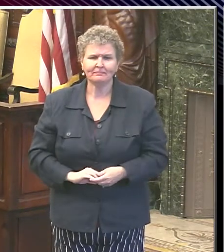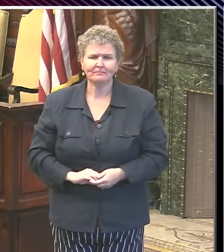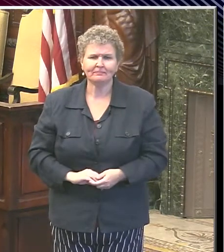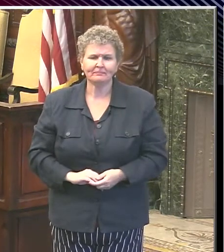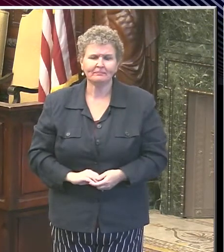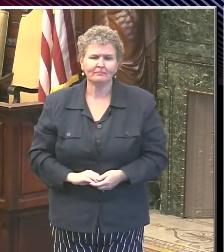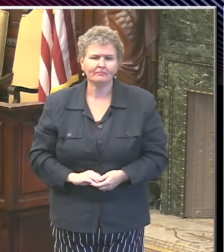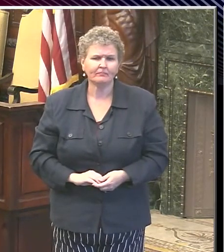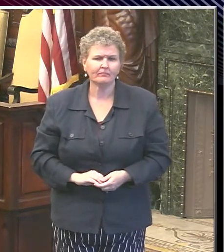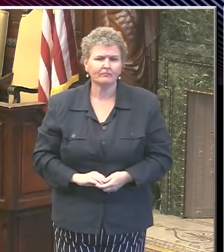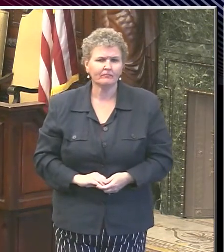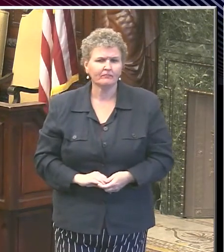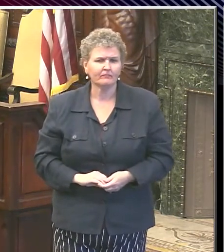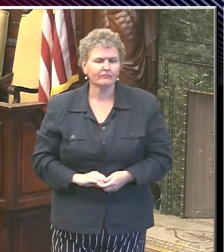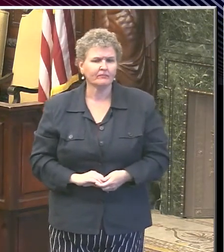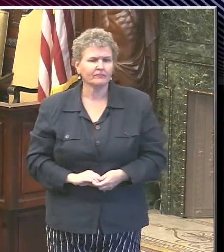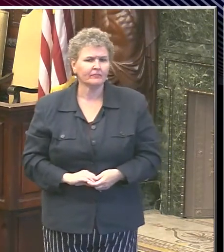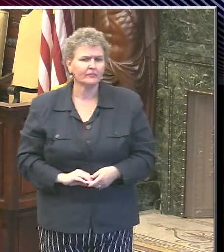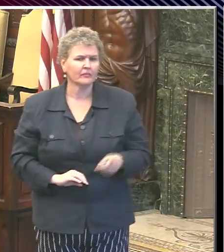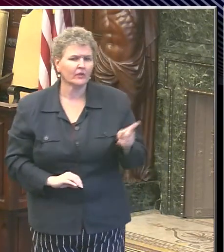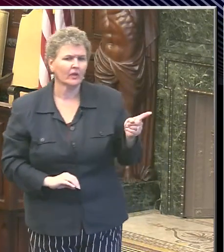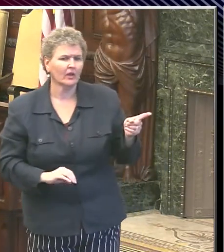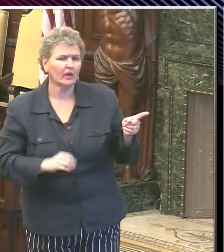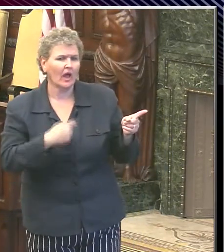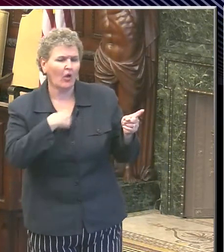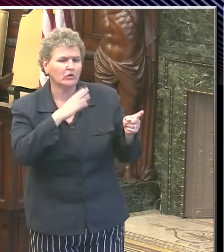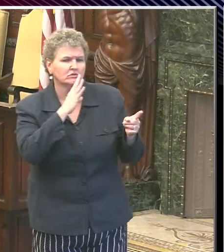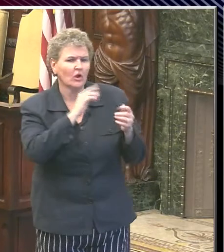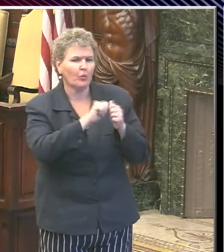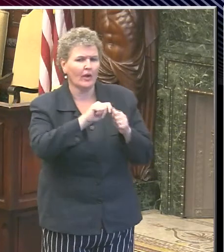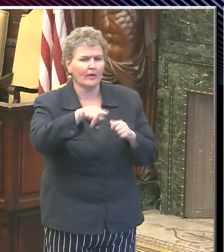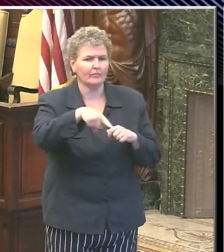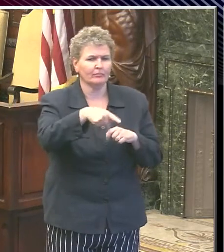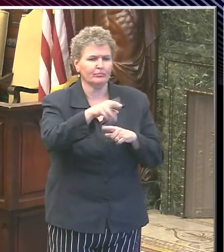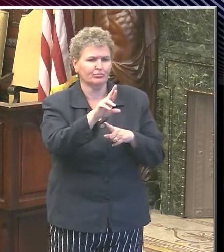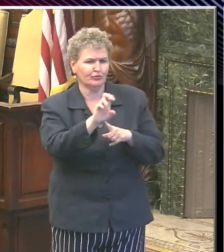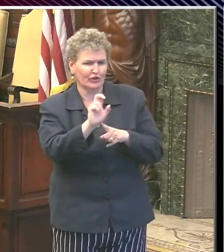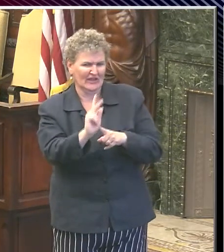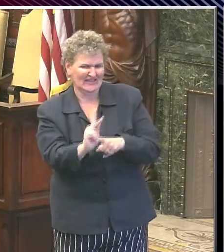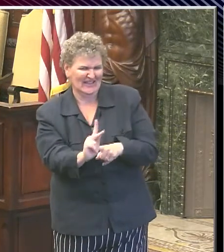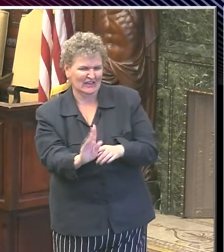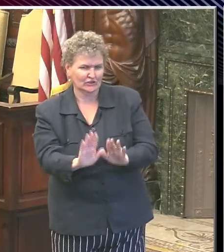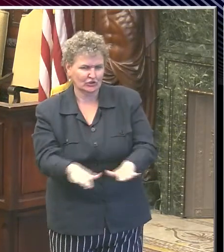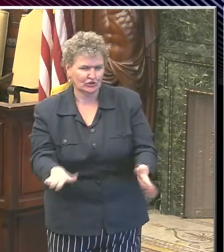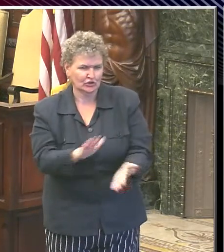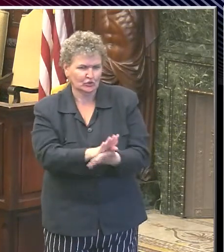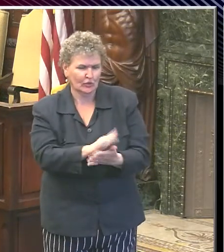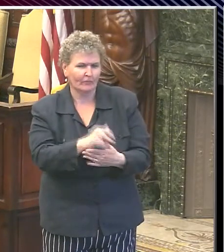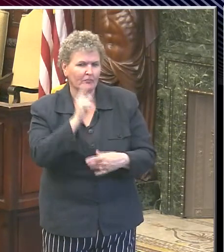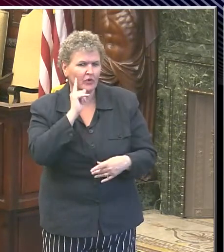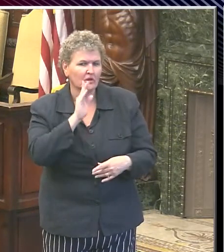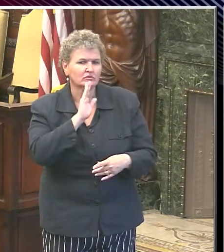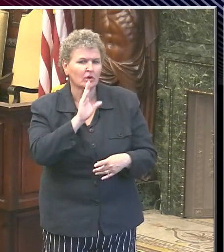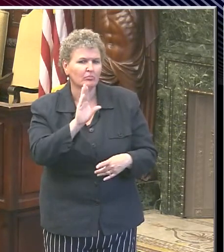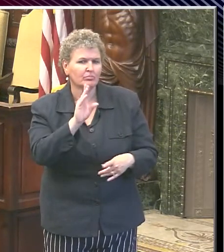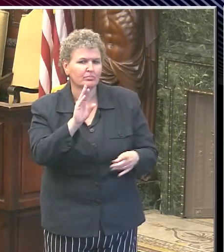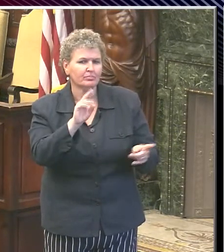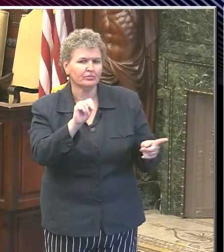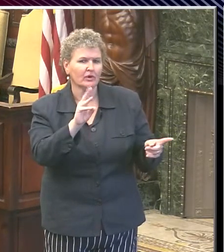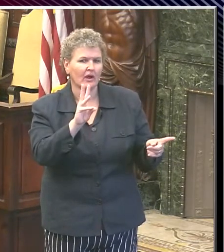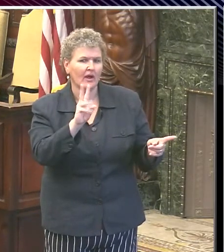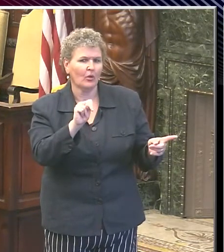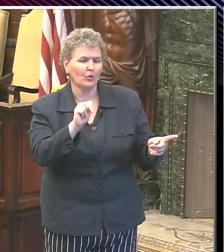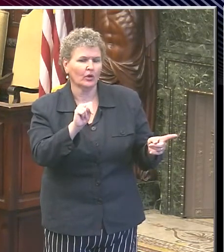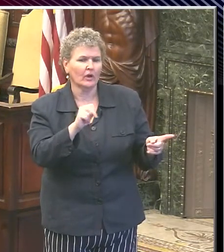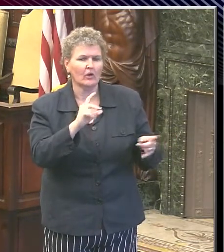I can definitely speak for PHL Pre-K. I think that we have put in a